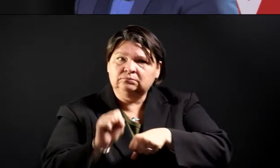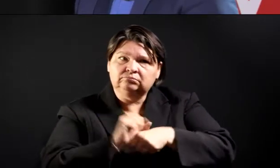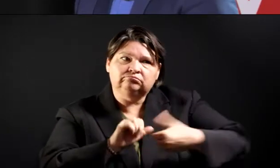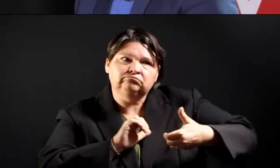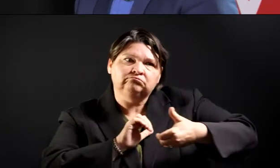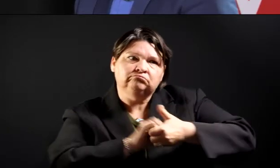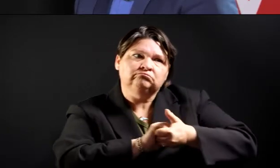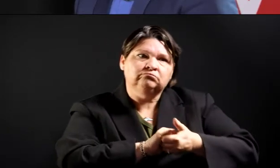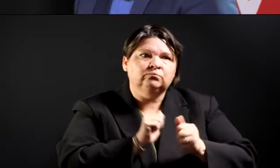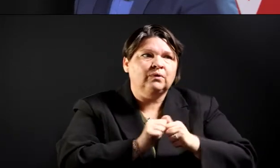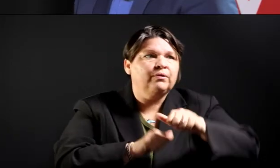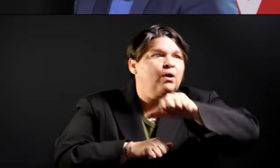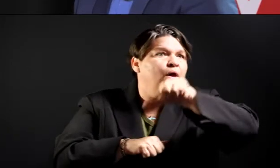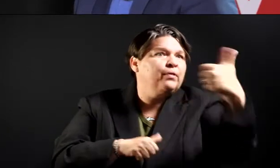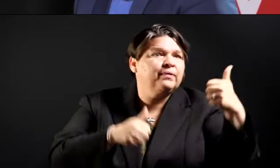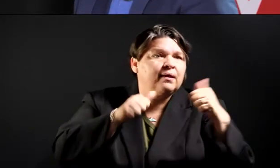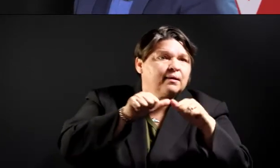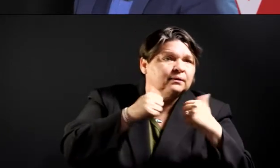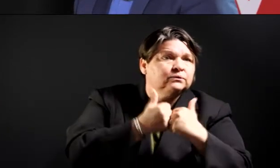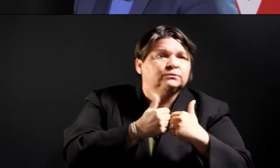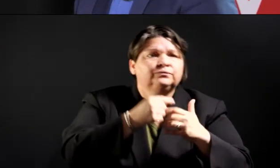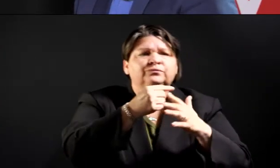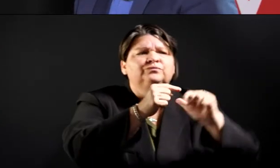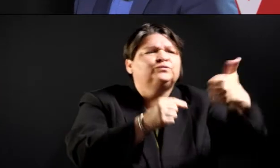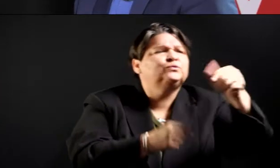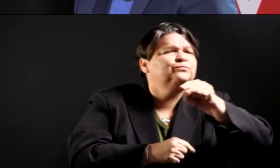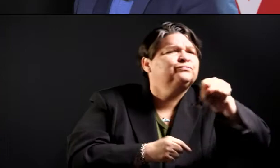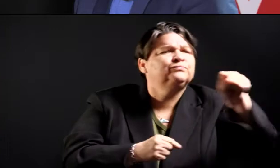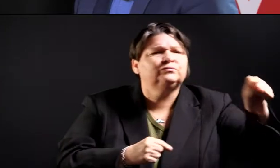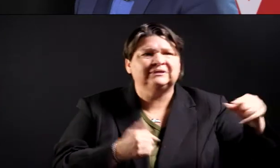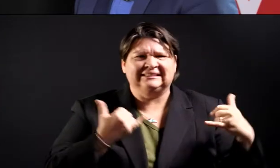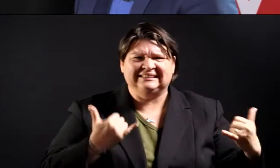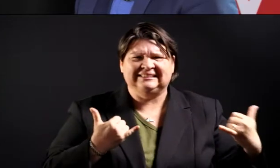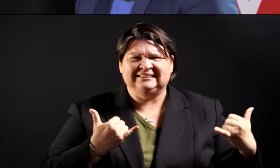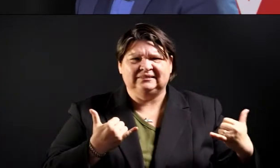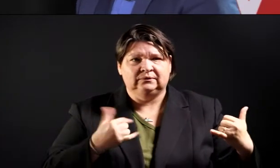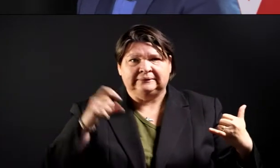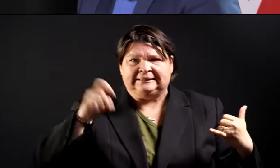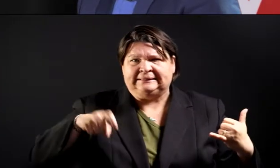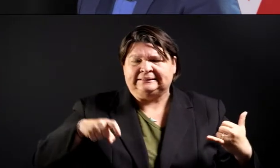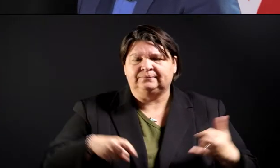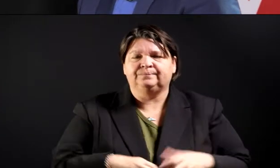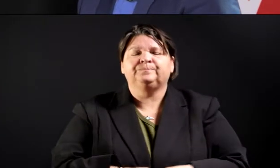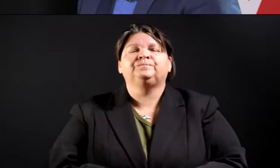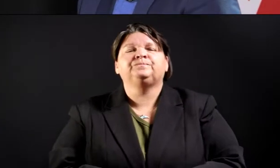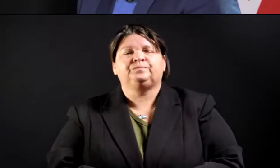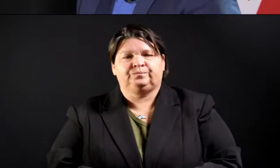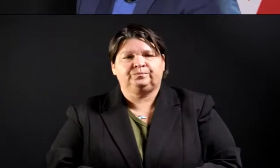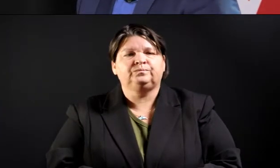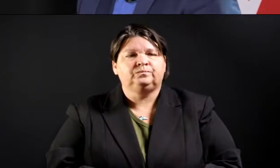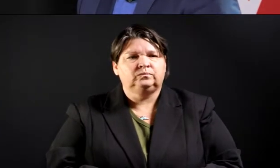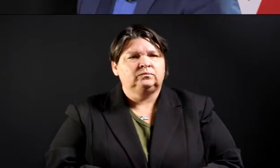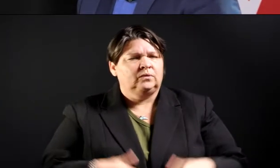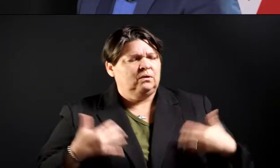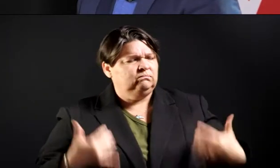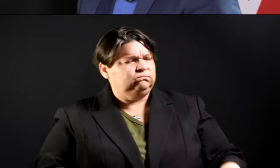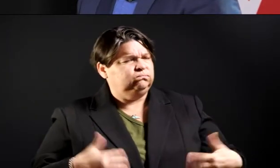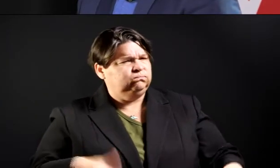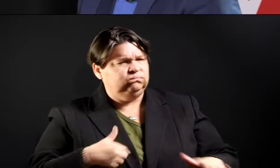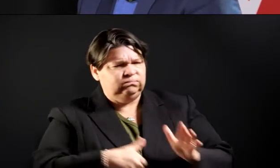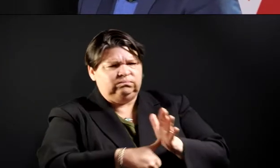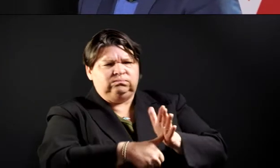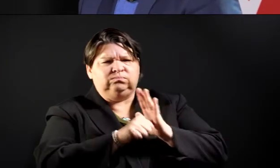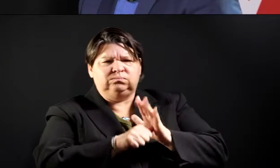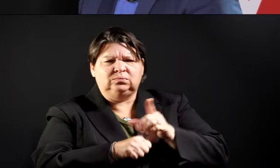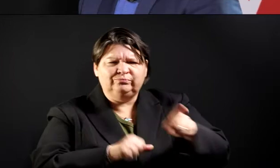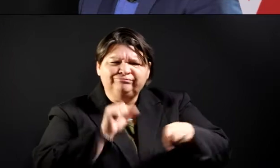address many of our community's urgent needs here in the city. I'm truly impressed by the work y'all are doing and the fact that all these